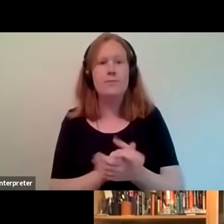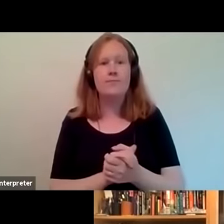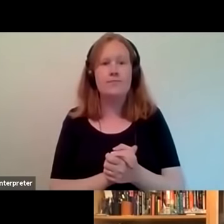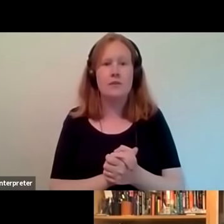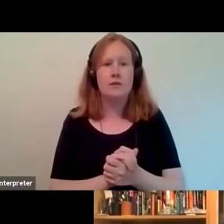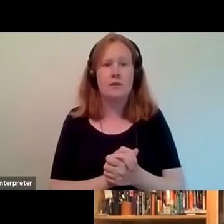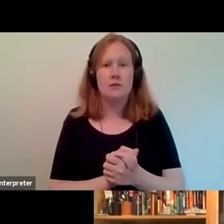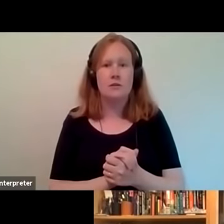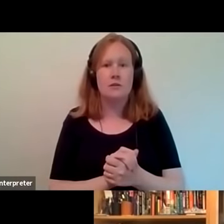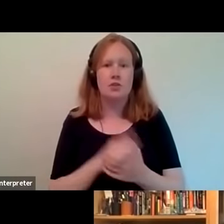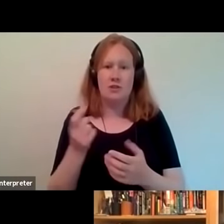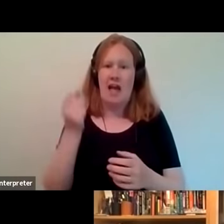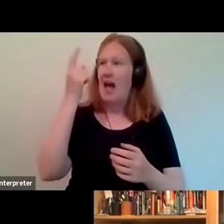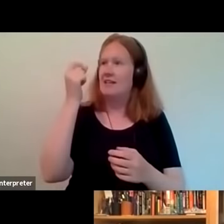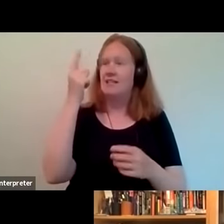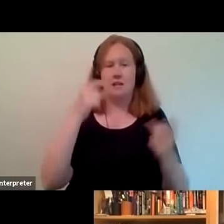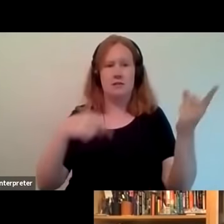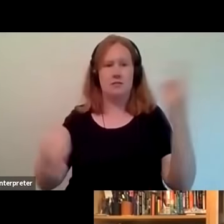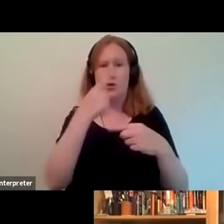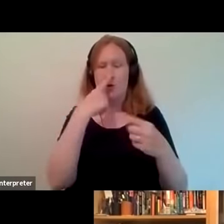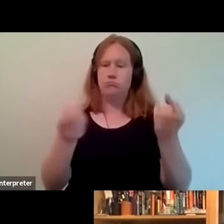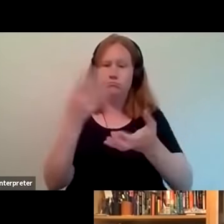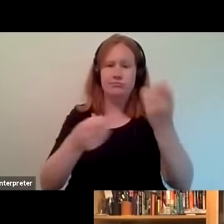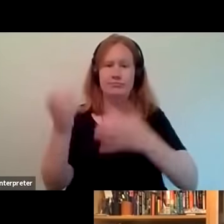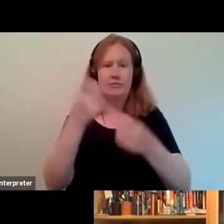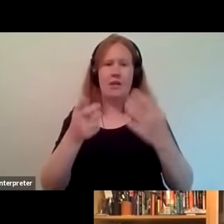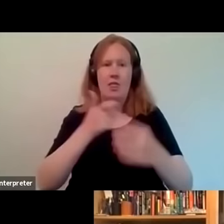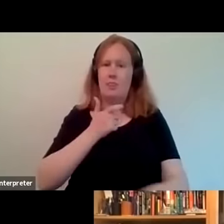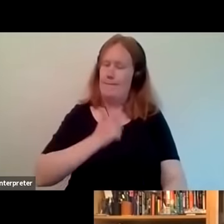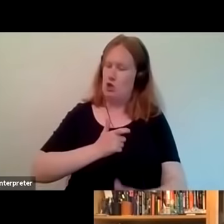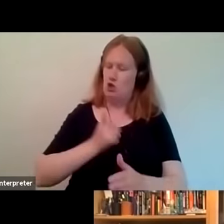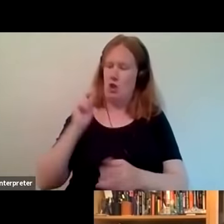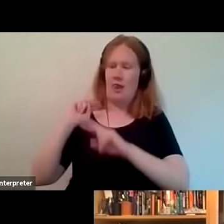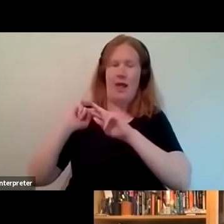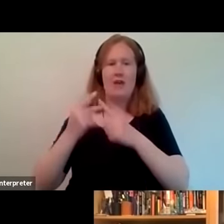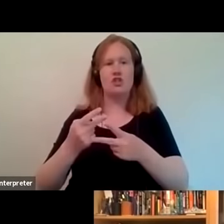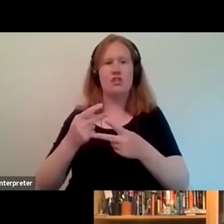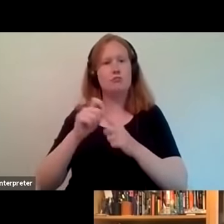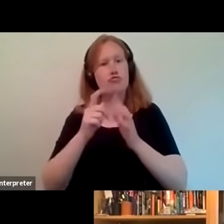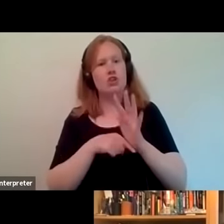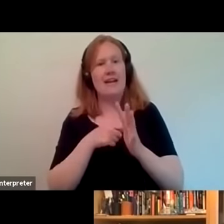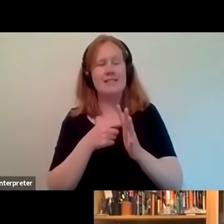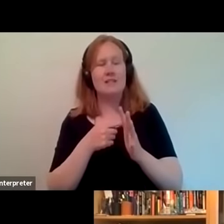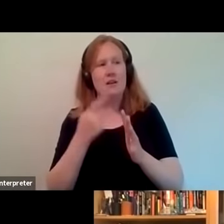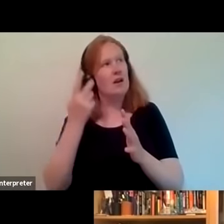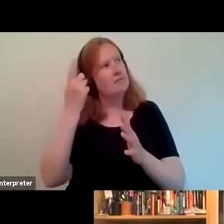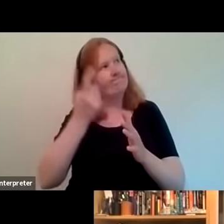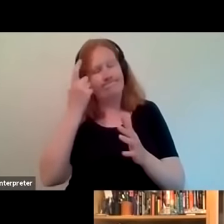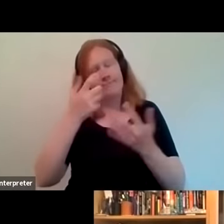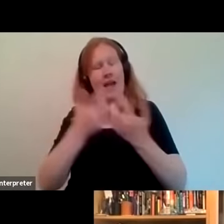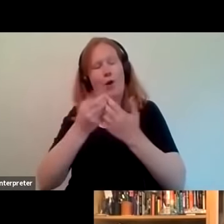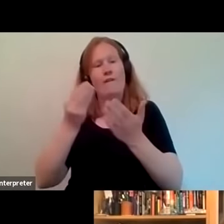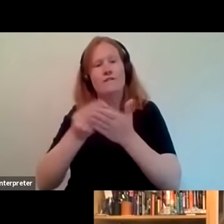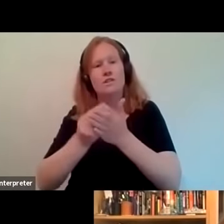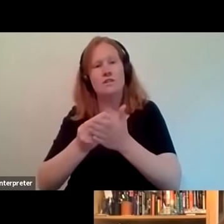just giving you ideas for what you might want to do in your own personal heritage projects um and how uh you know a funding body can help and